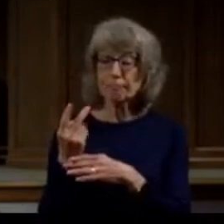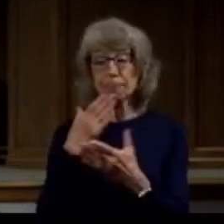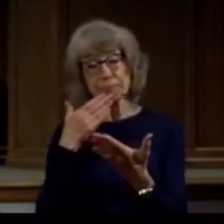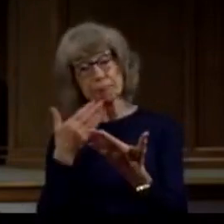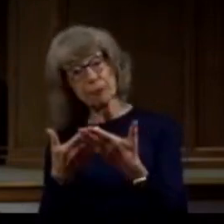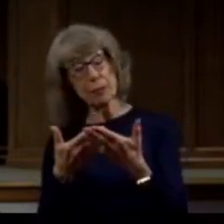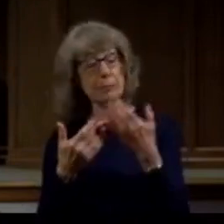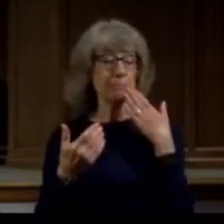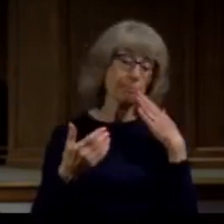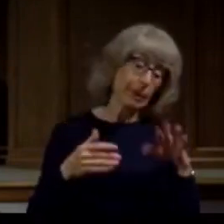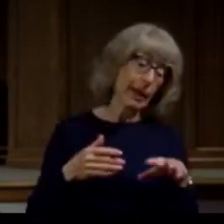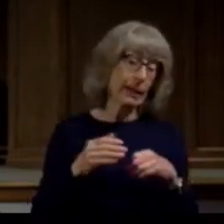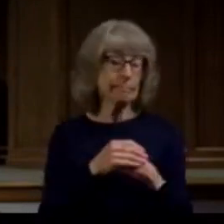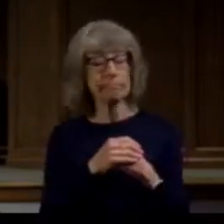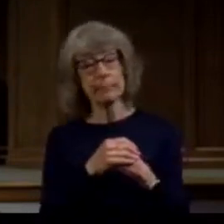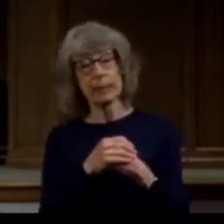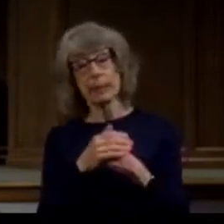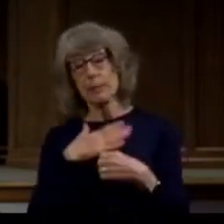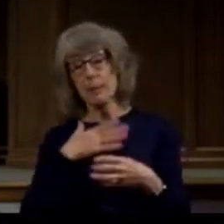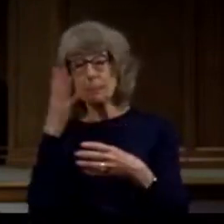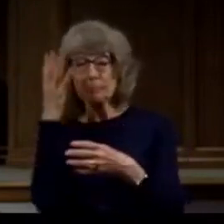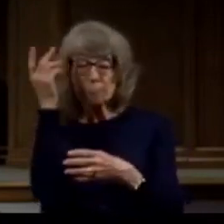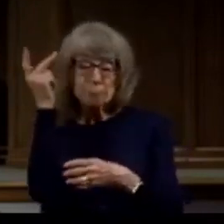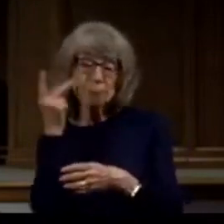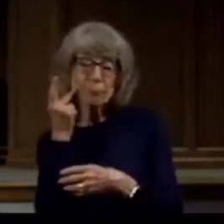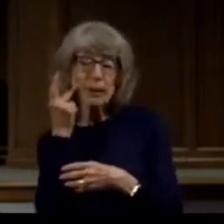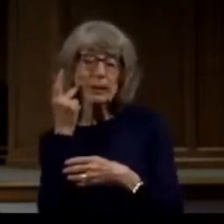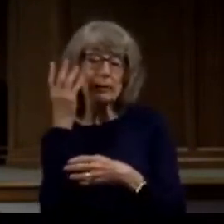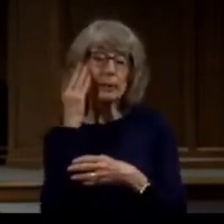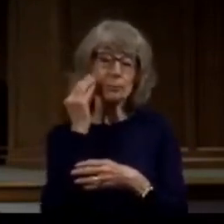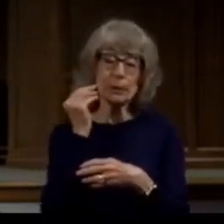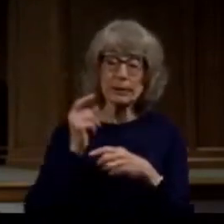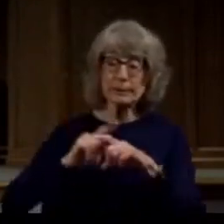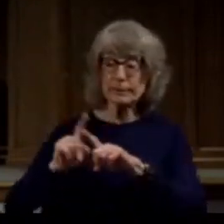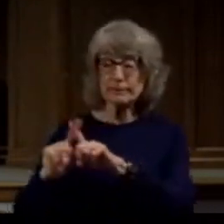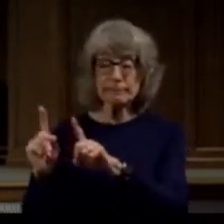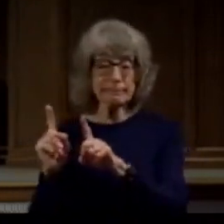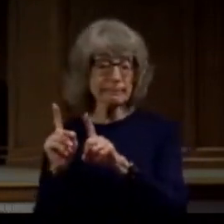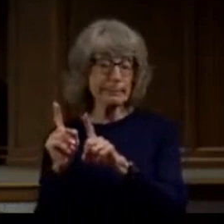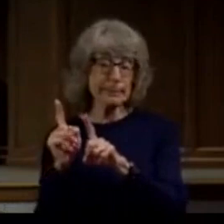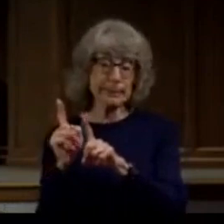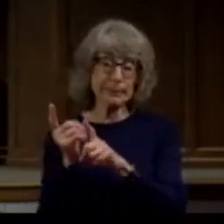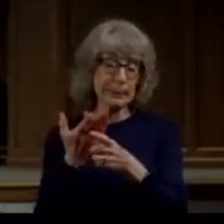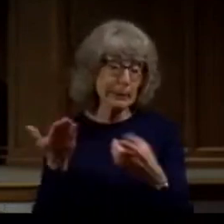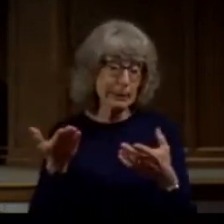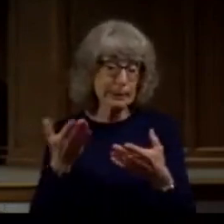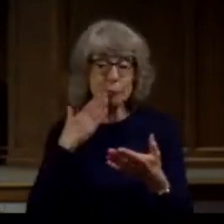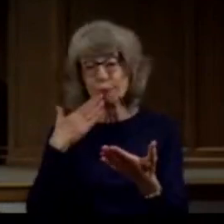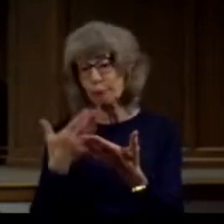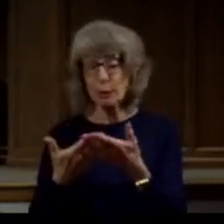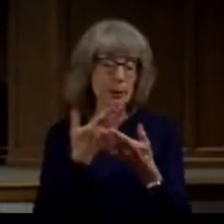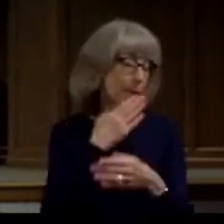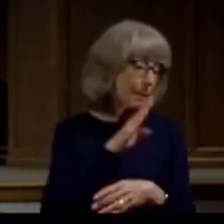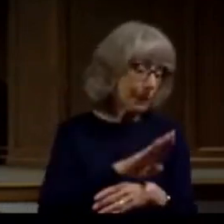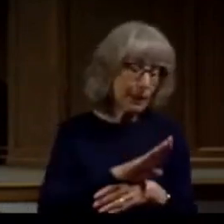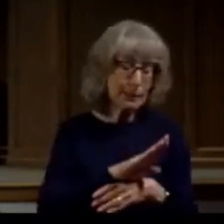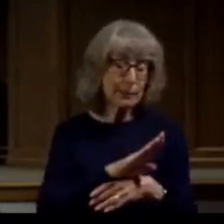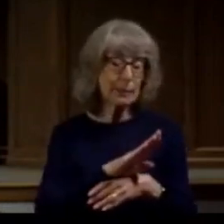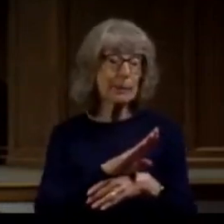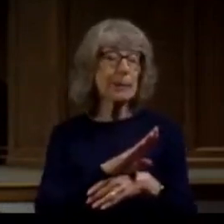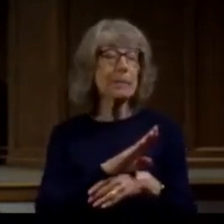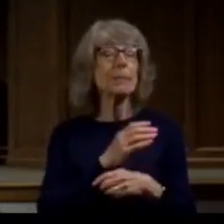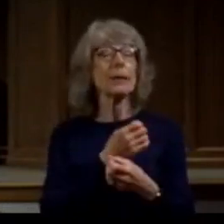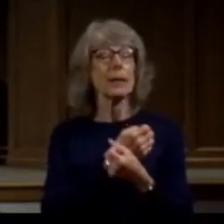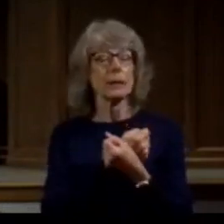I watched my parents go through hard times because of the church but because of the church the hard times were worth it